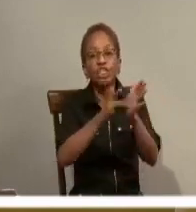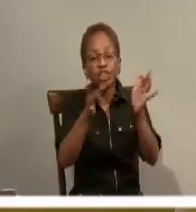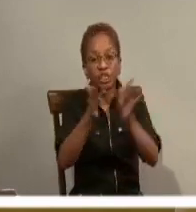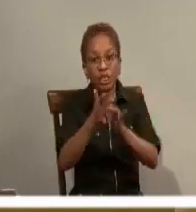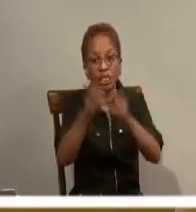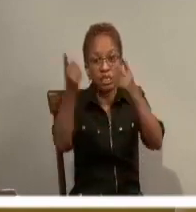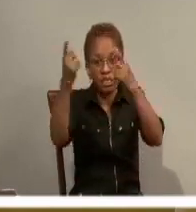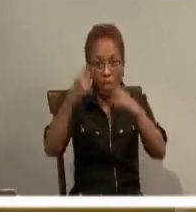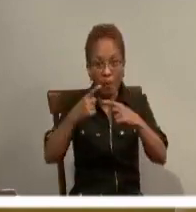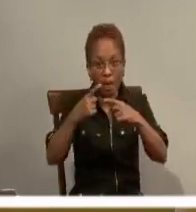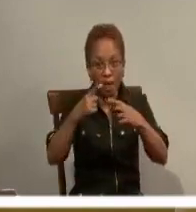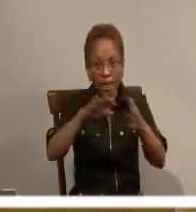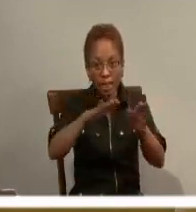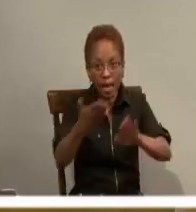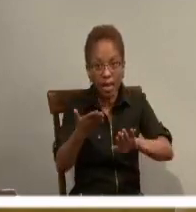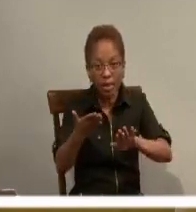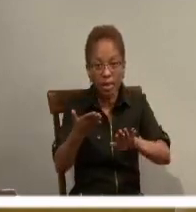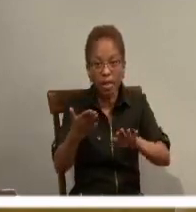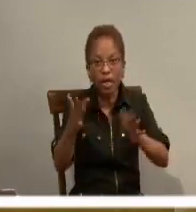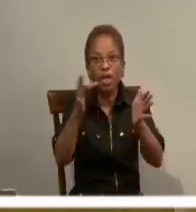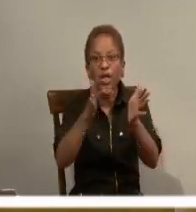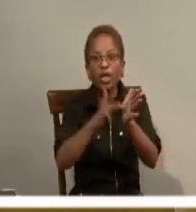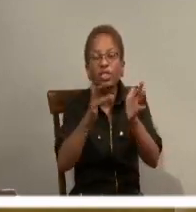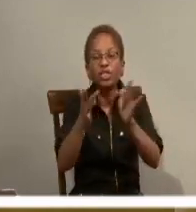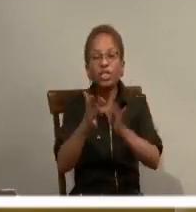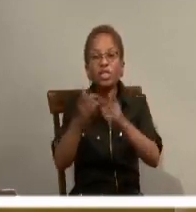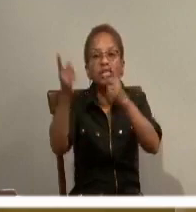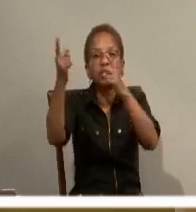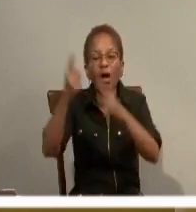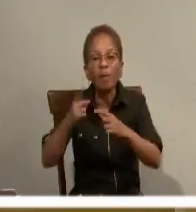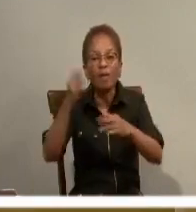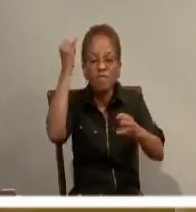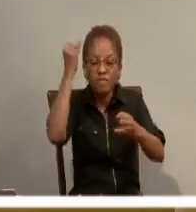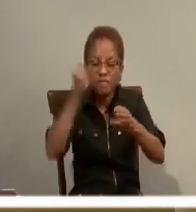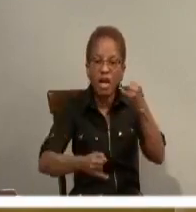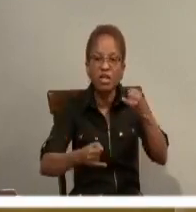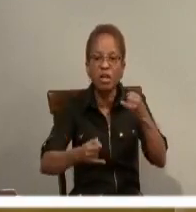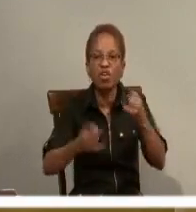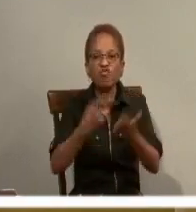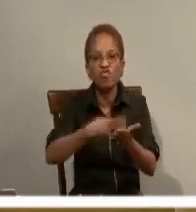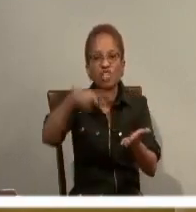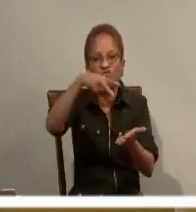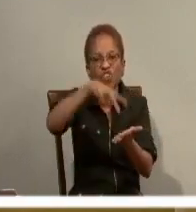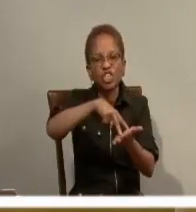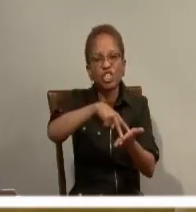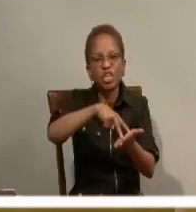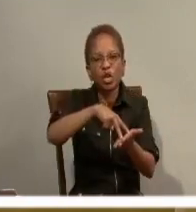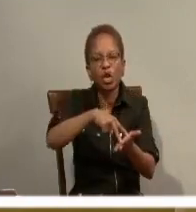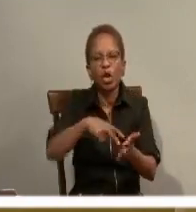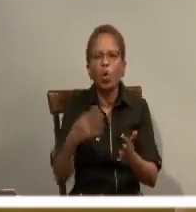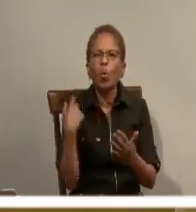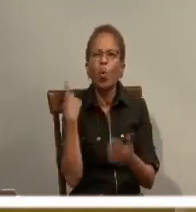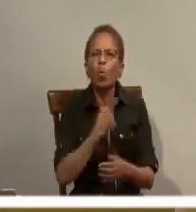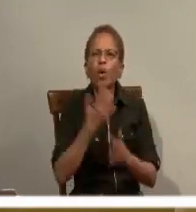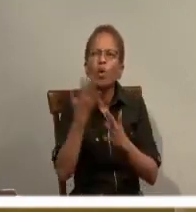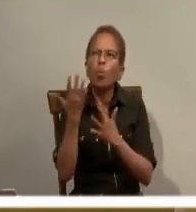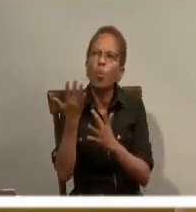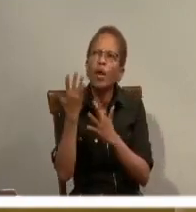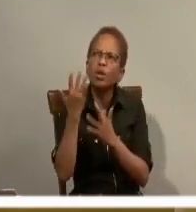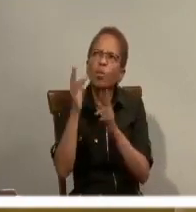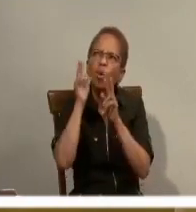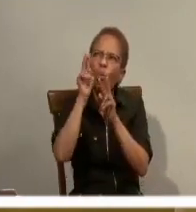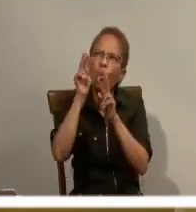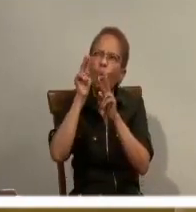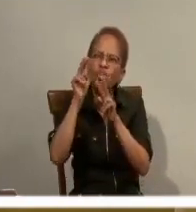And why do we wait with vigilance? Because we want to see God. Why do we want to see